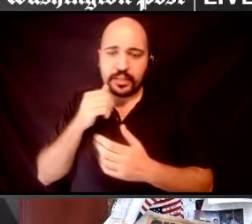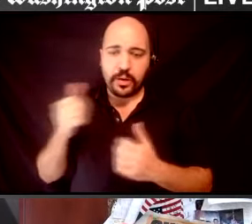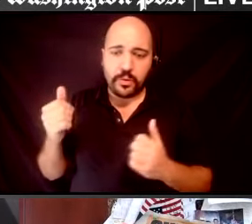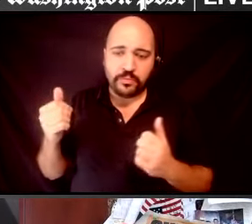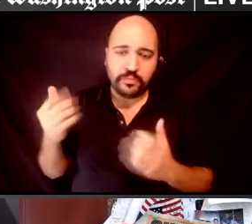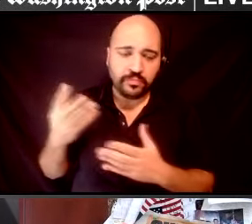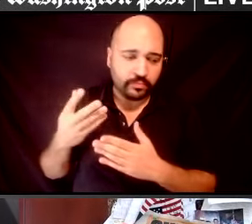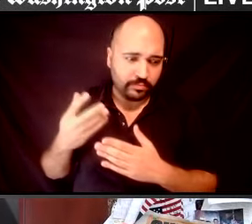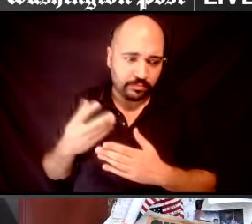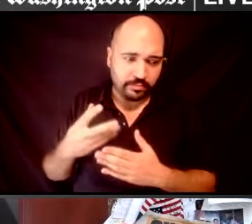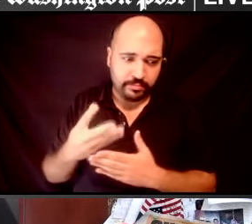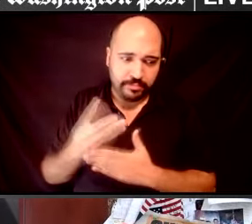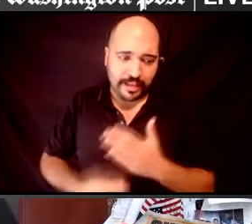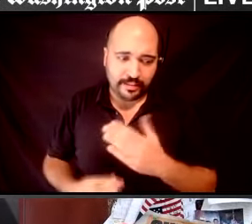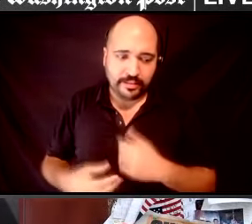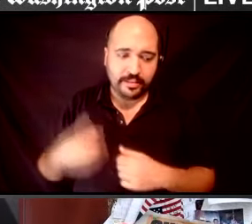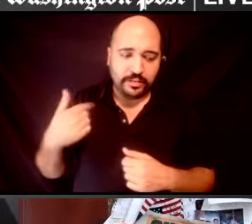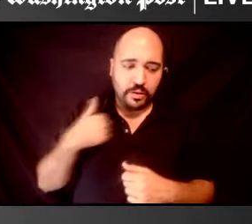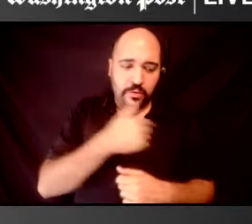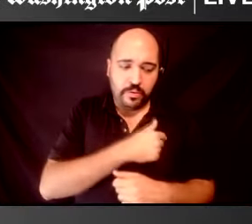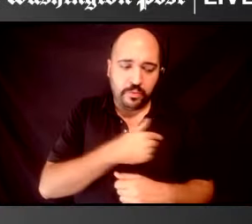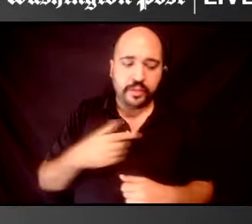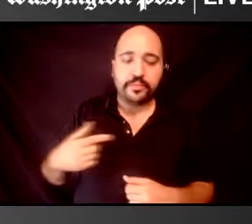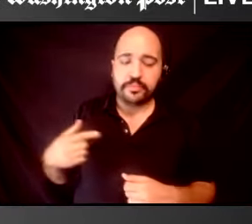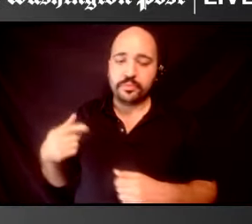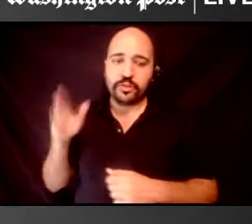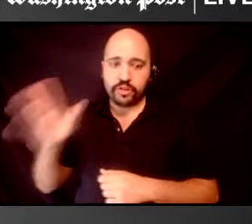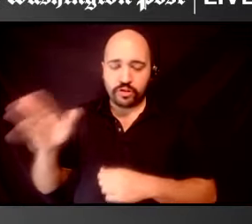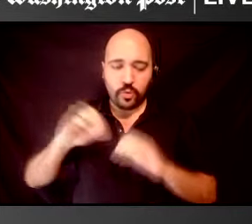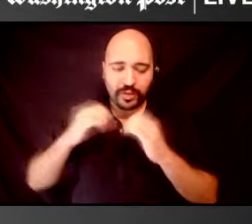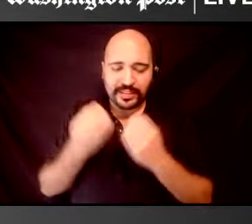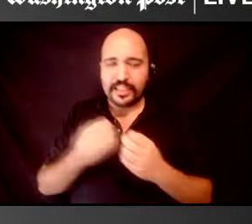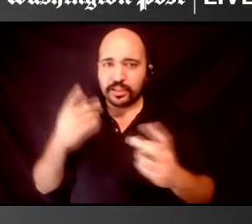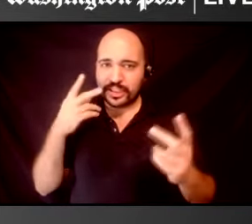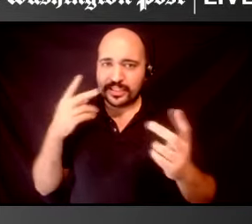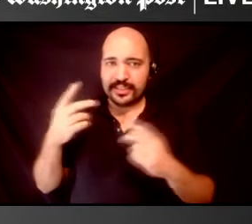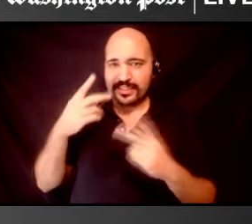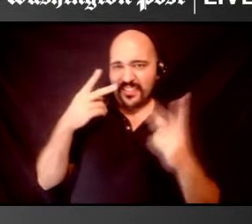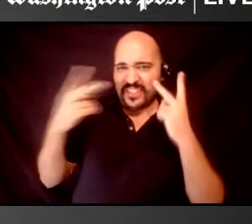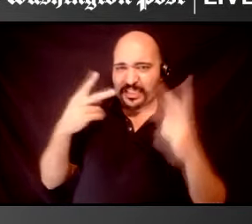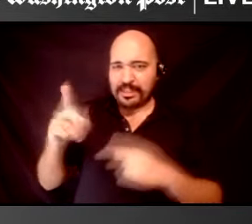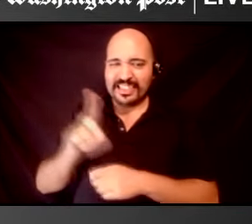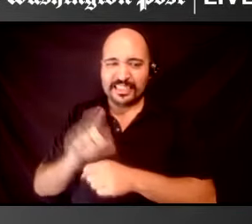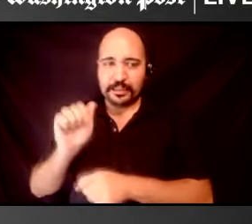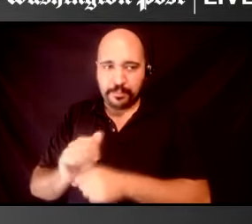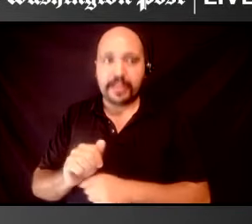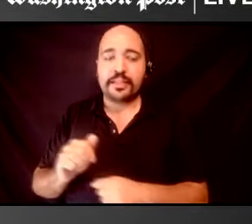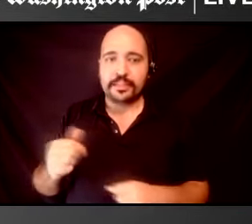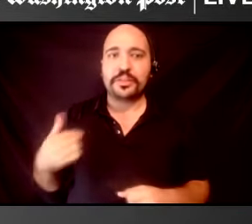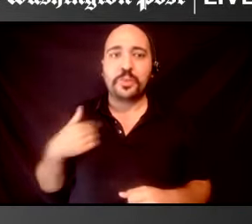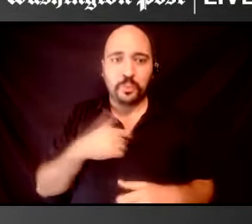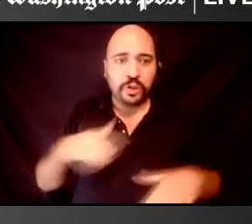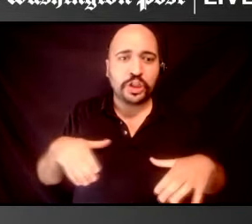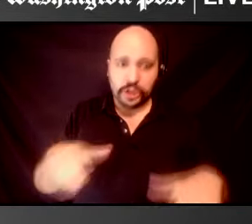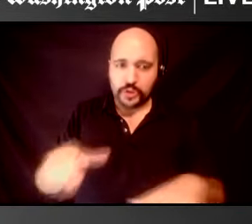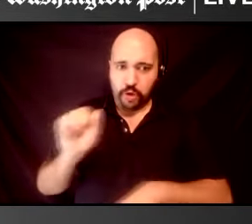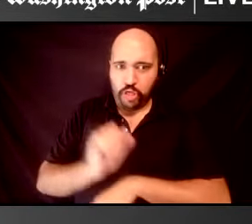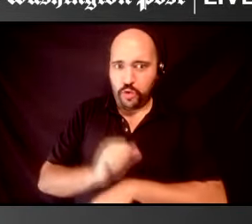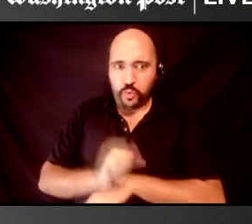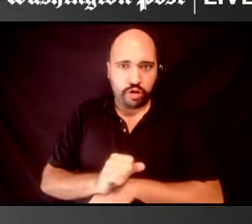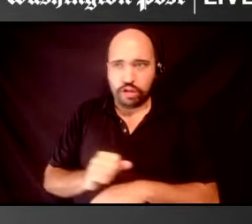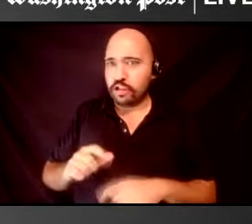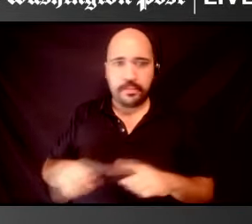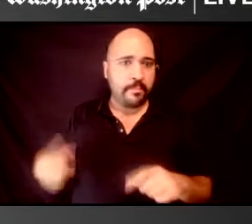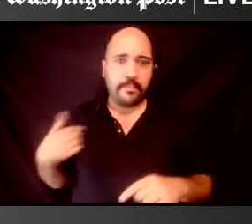organization Disability Visibility, um, you know, so, so we're out here and we're doing the work, but we're not getting the platforms